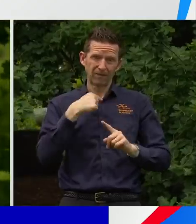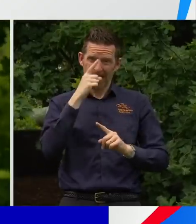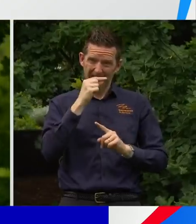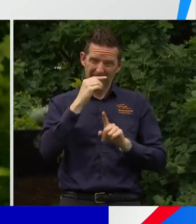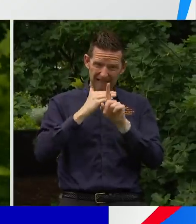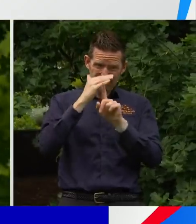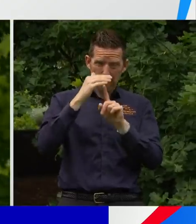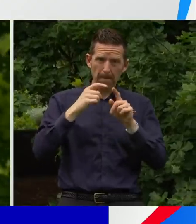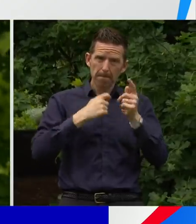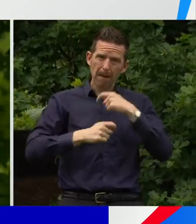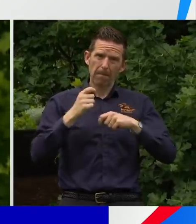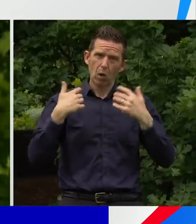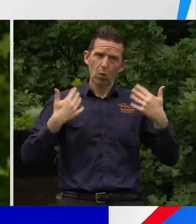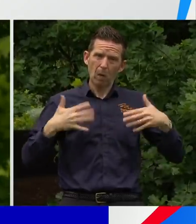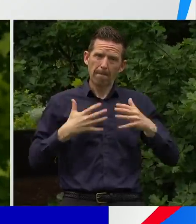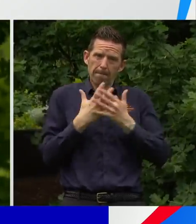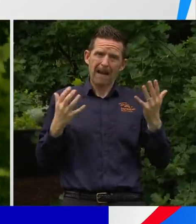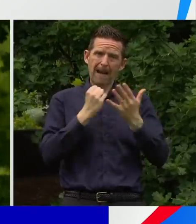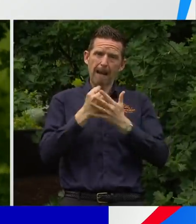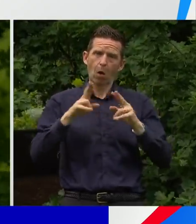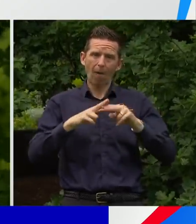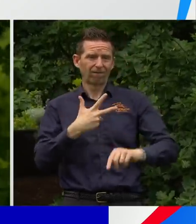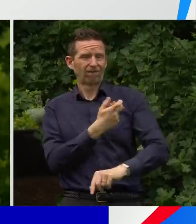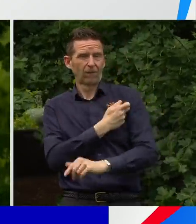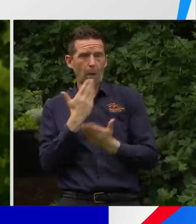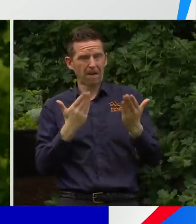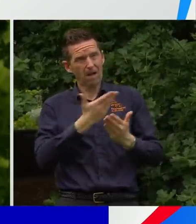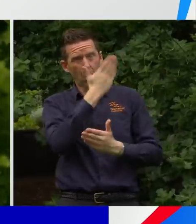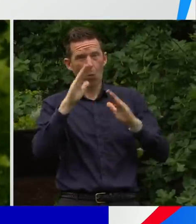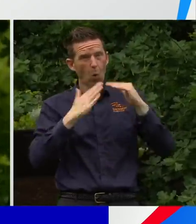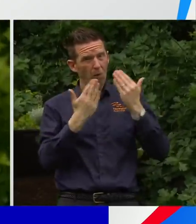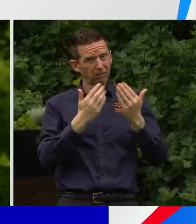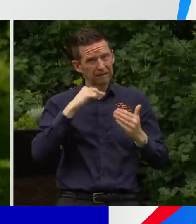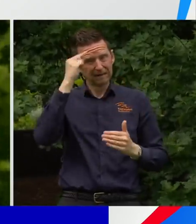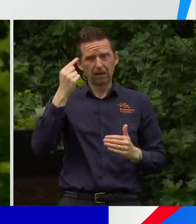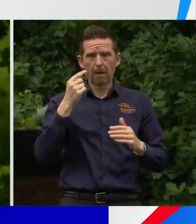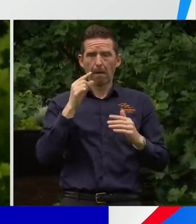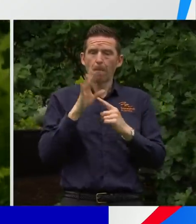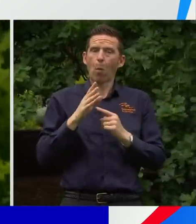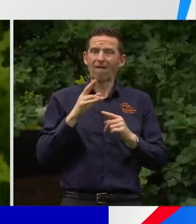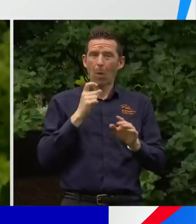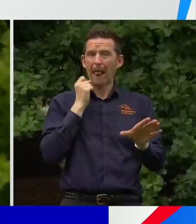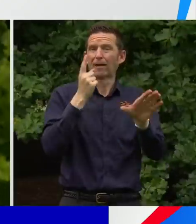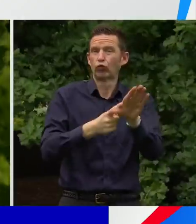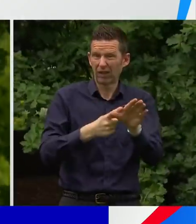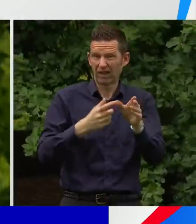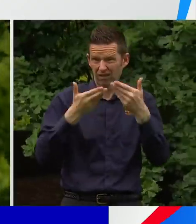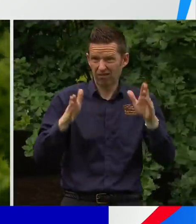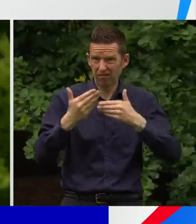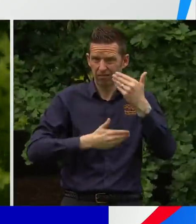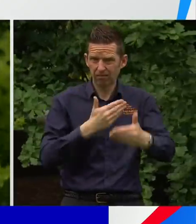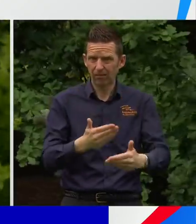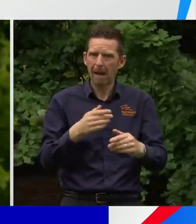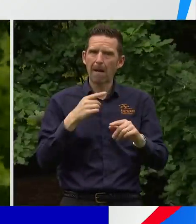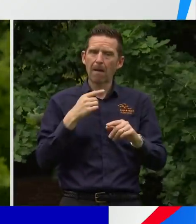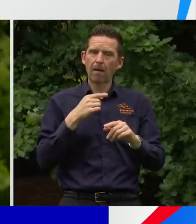communities anywhere in the world, and that will be such a competitive advantage for us as we push into next year. But in a very practical sense, it'll keep you out